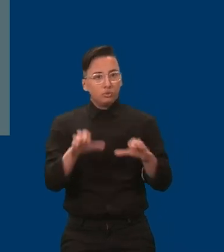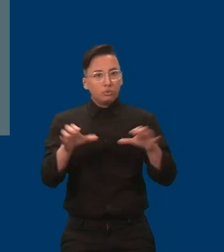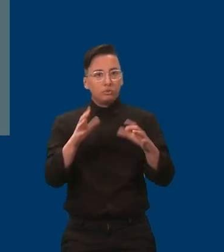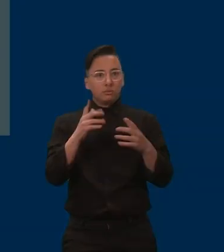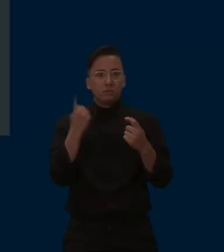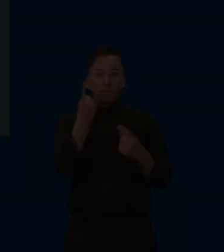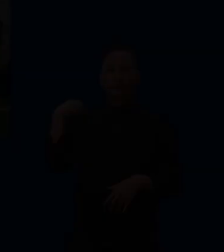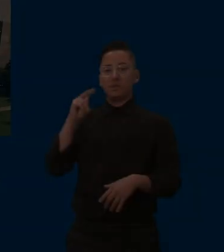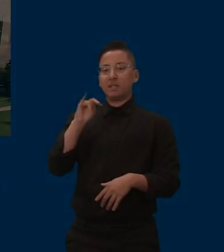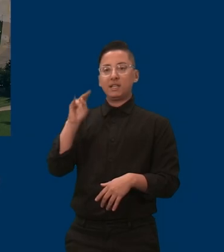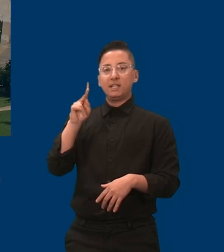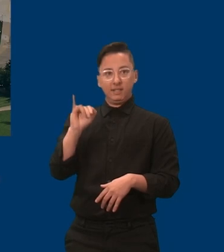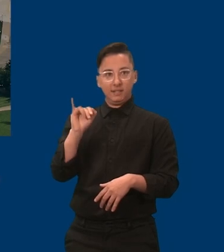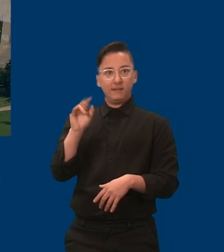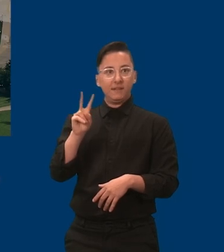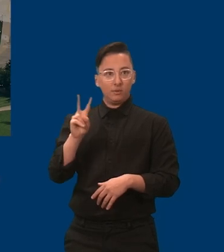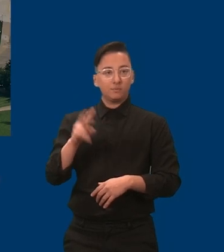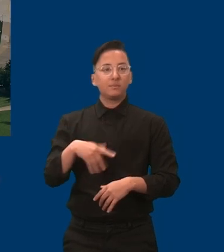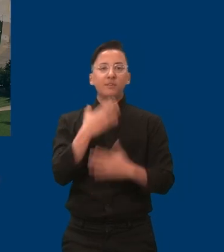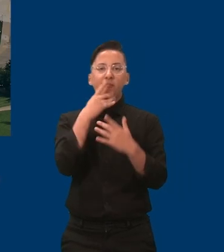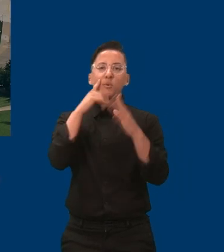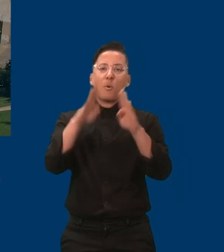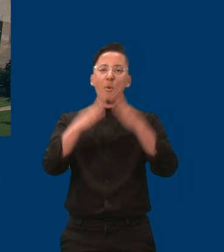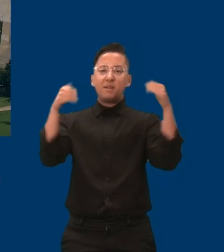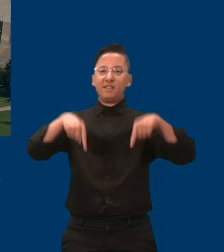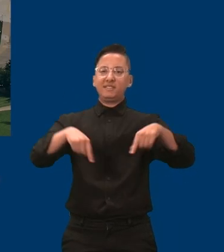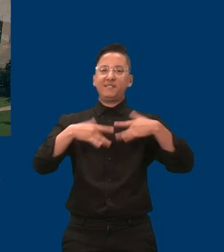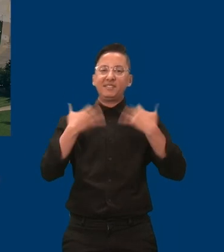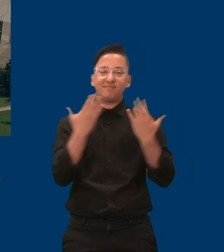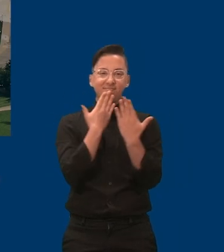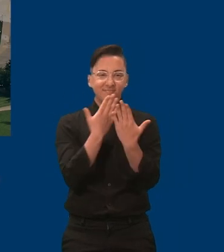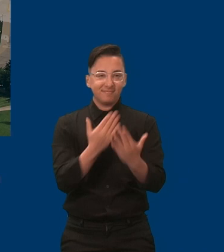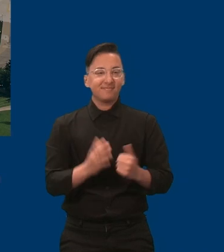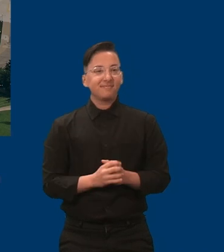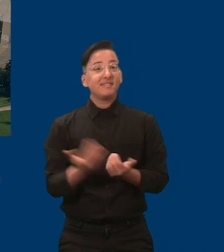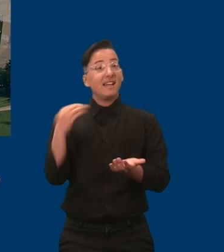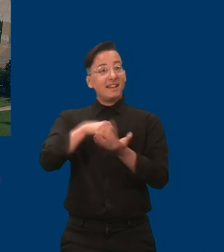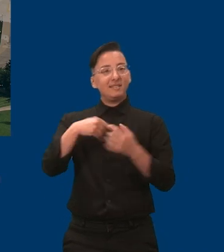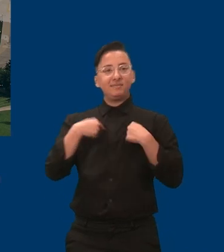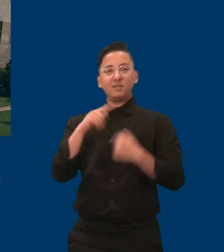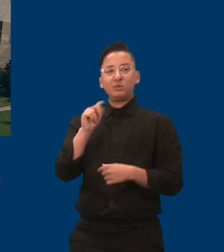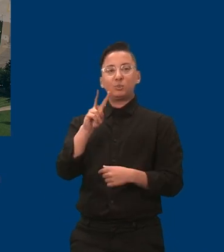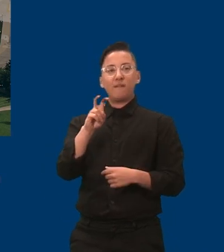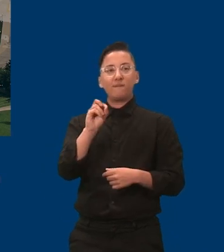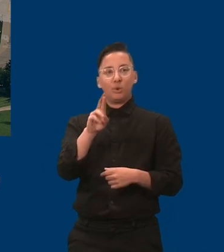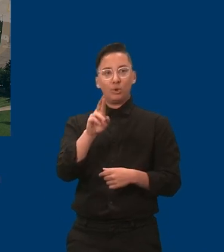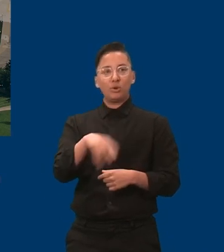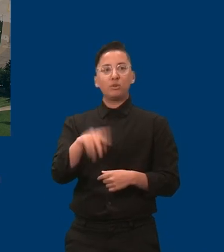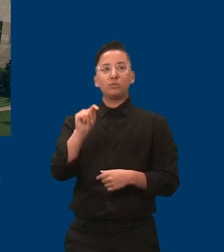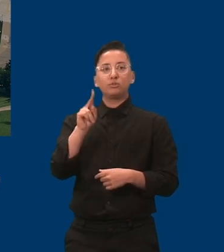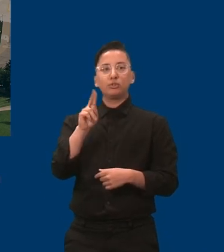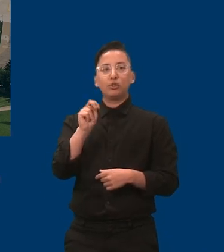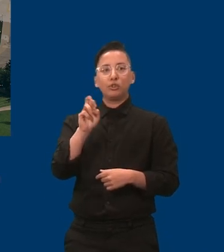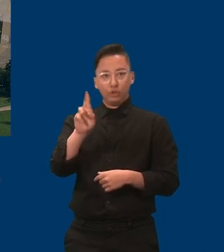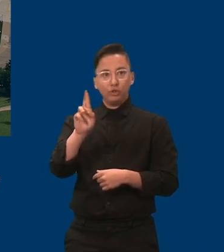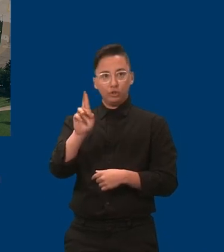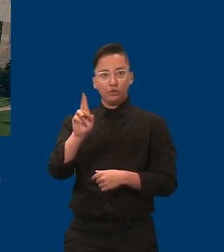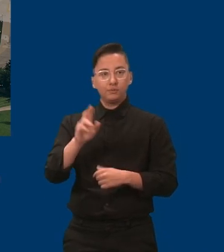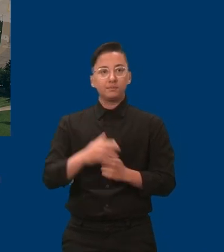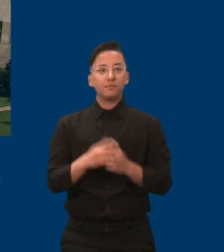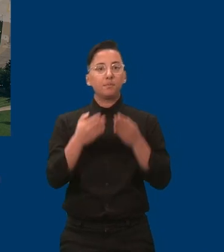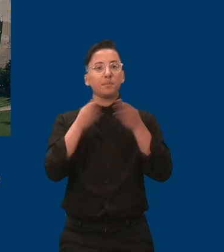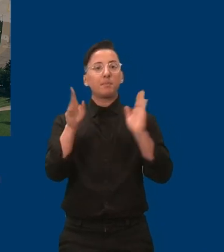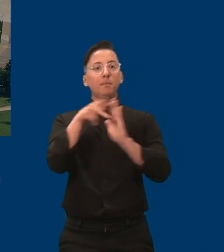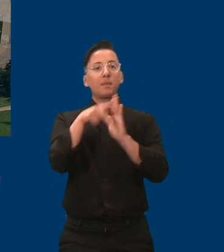to action. My name is Trevor Turner, and I'm the Public Policy Director for the Minnesota Council on Disability.